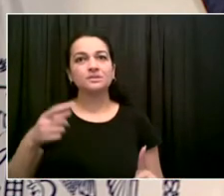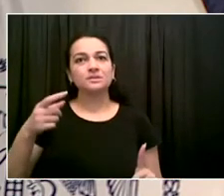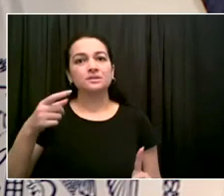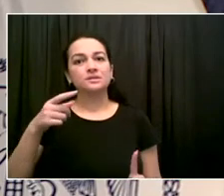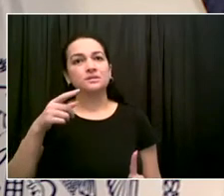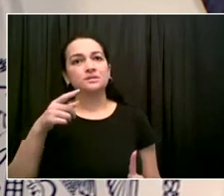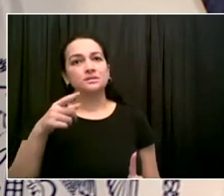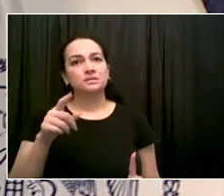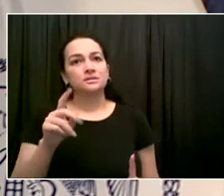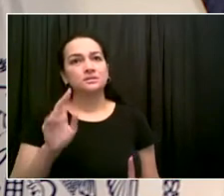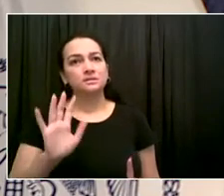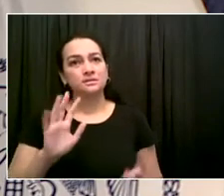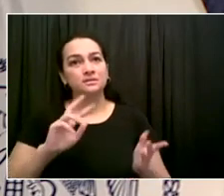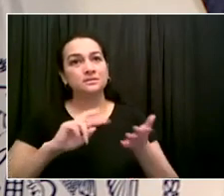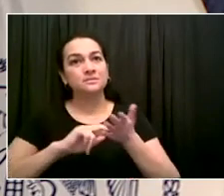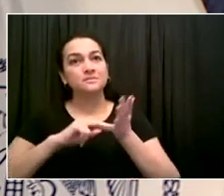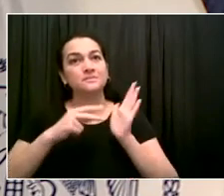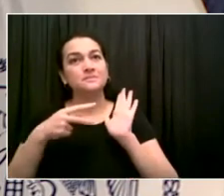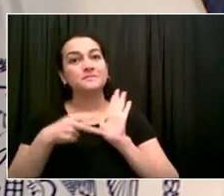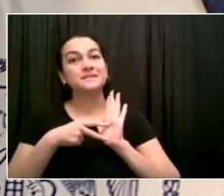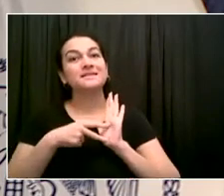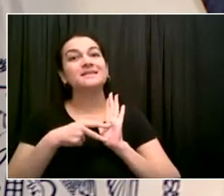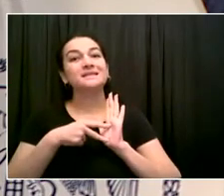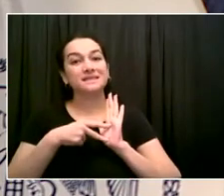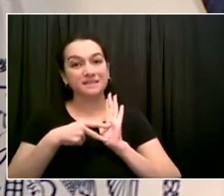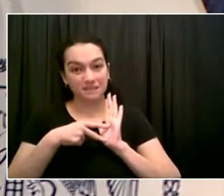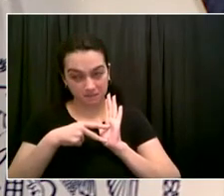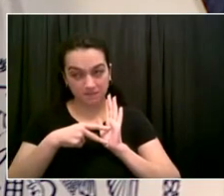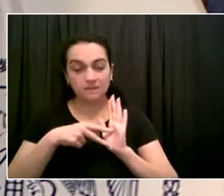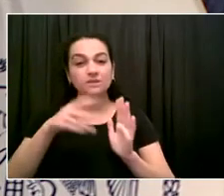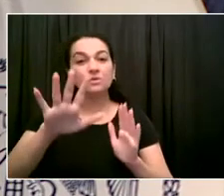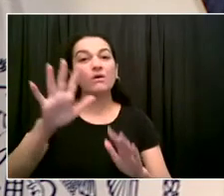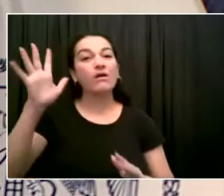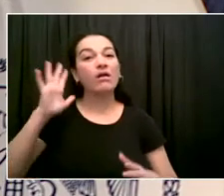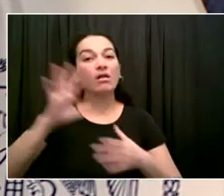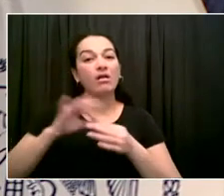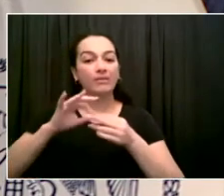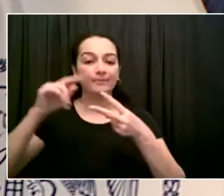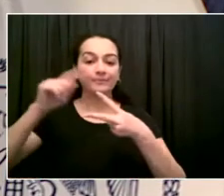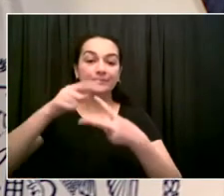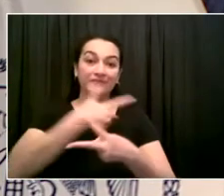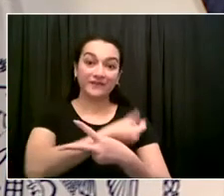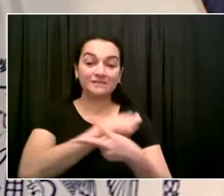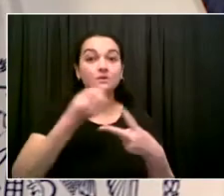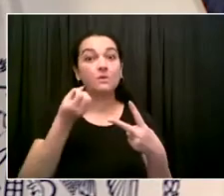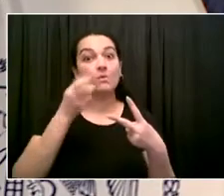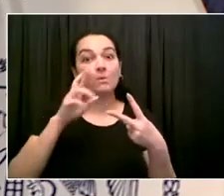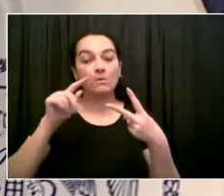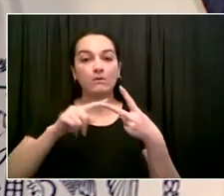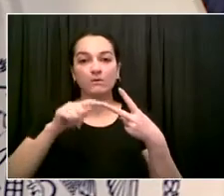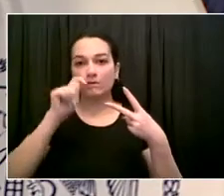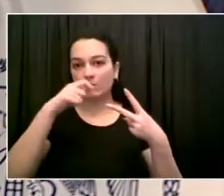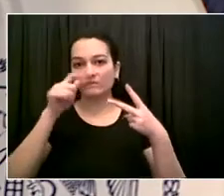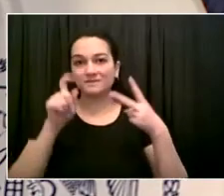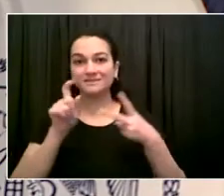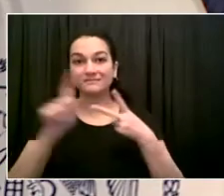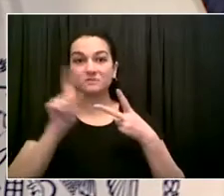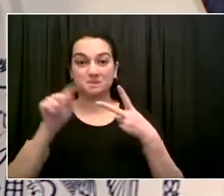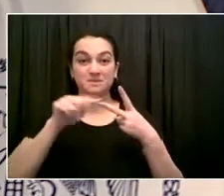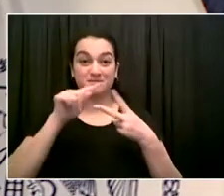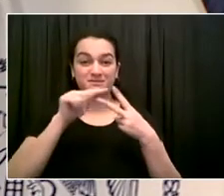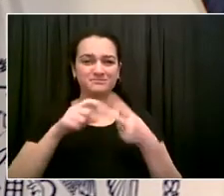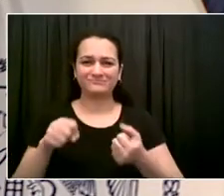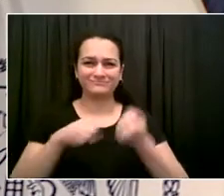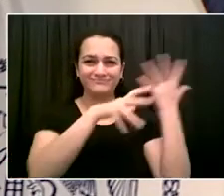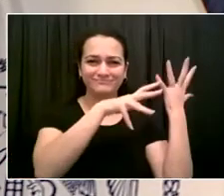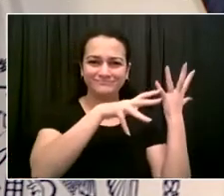we are looking at every possible option. We've been, as I've said, over the last week or two, climbing the ladder, including today's announcement that